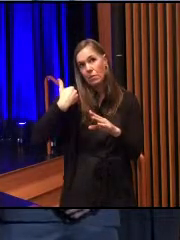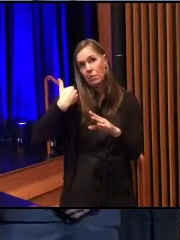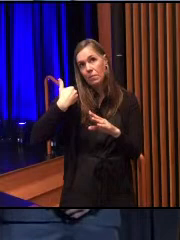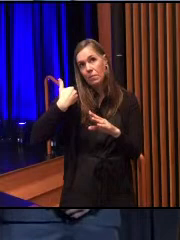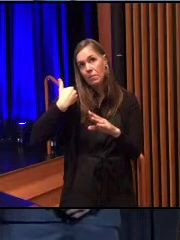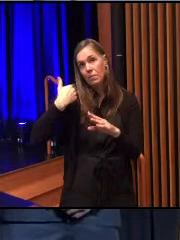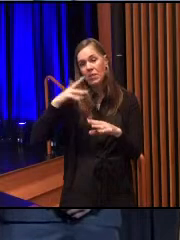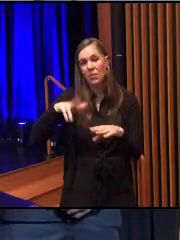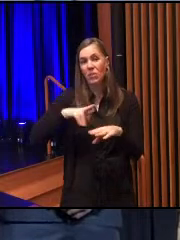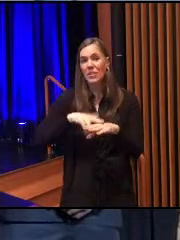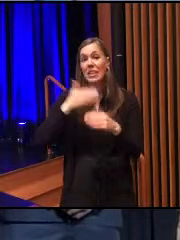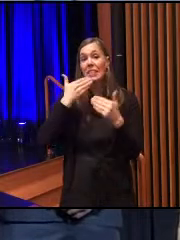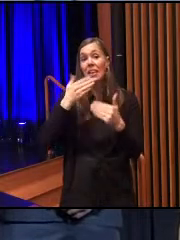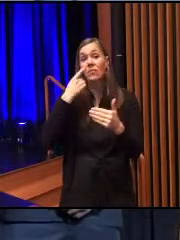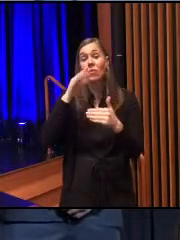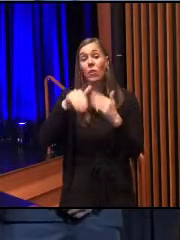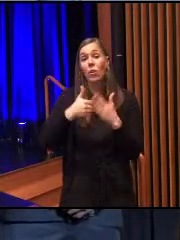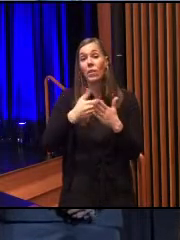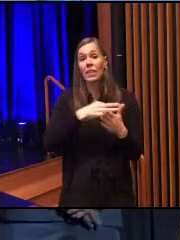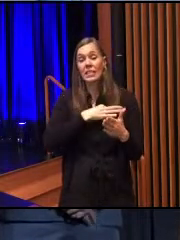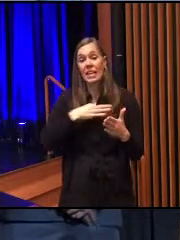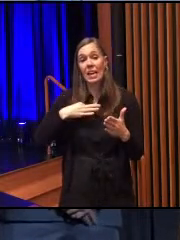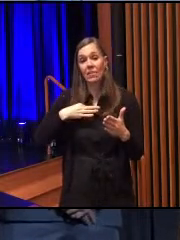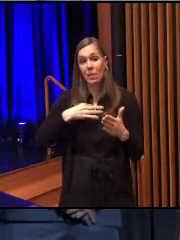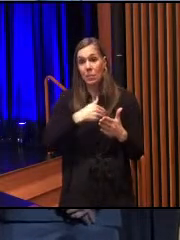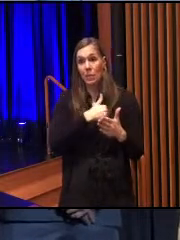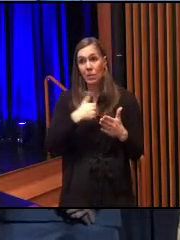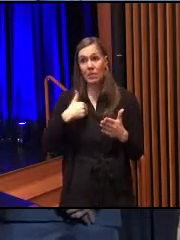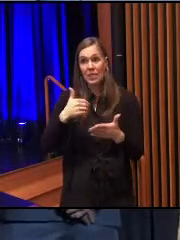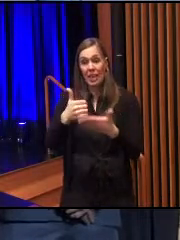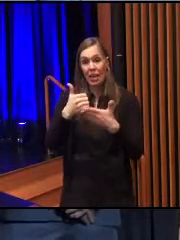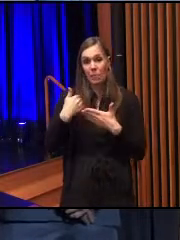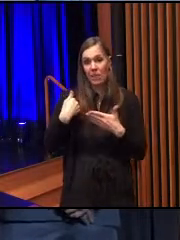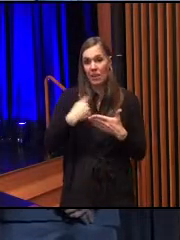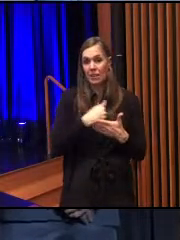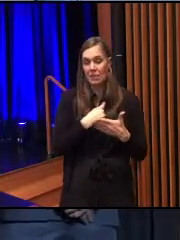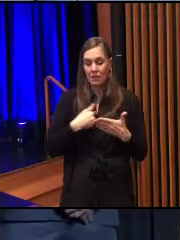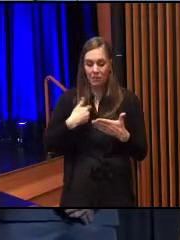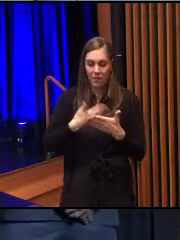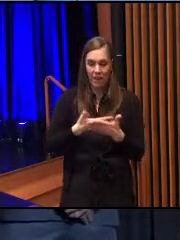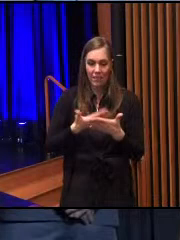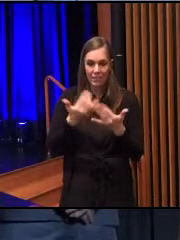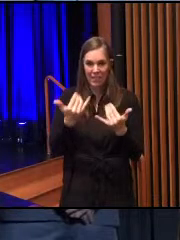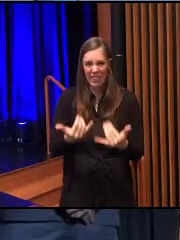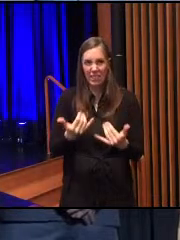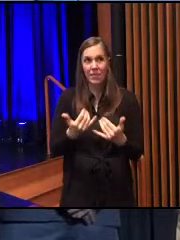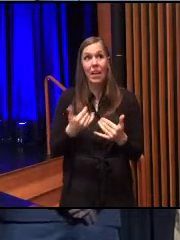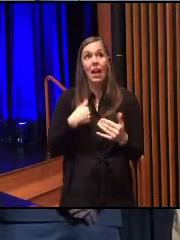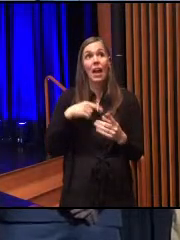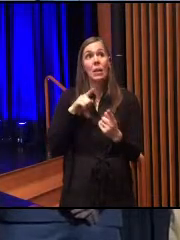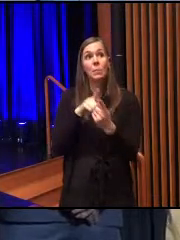And of course, thank you to all the staff members who have helped bring us to this point. I met a woman several months ago